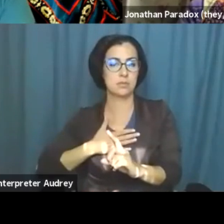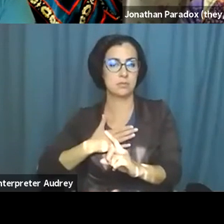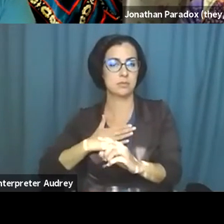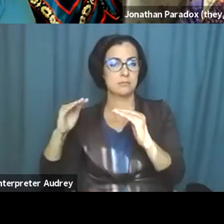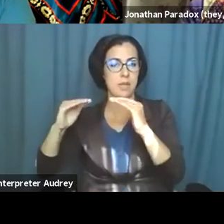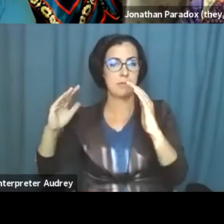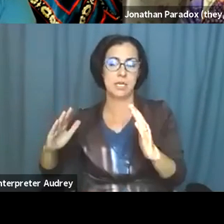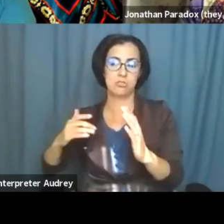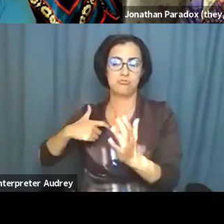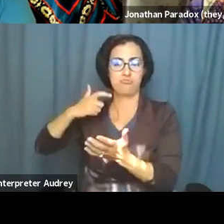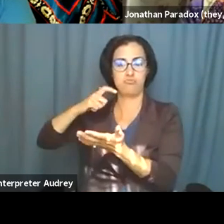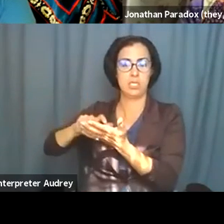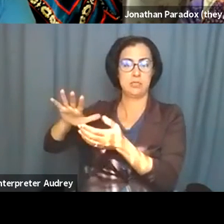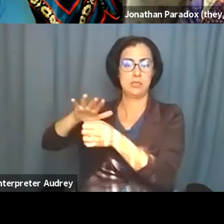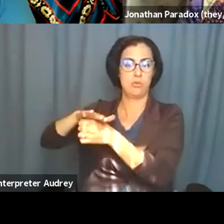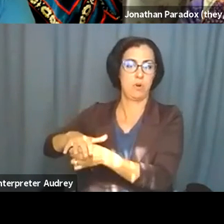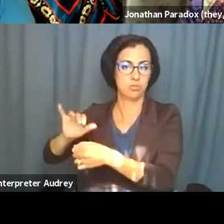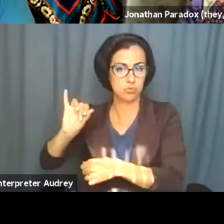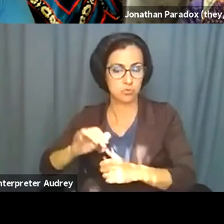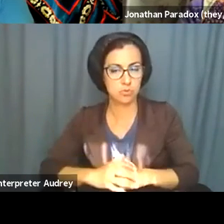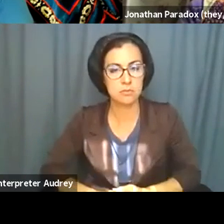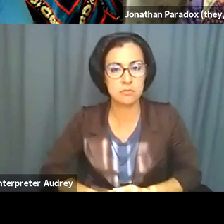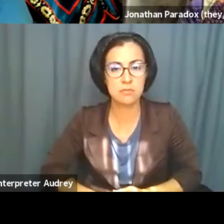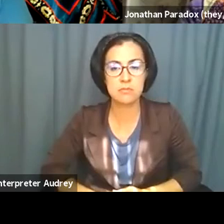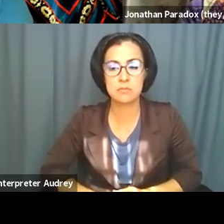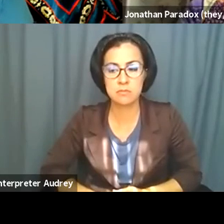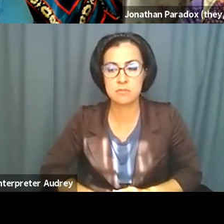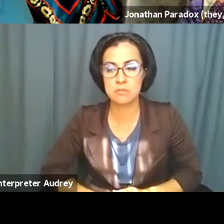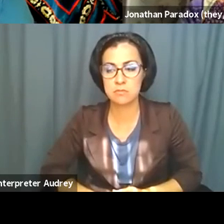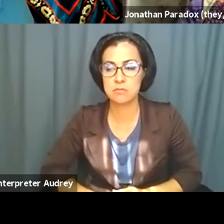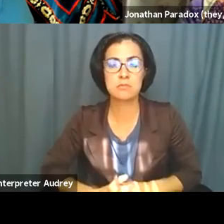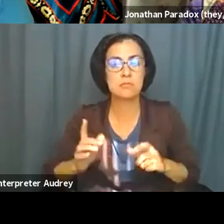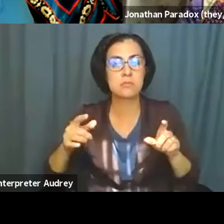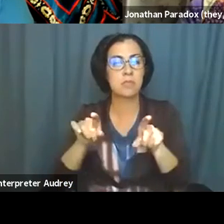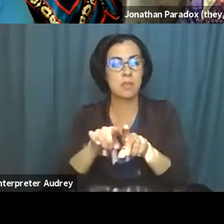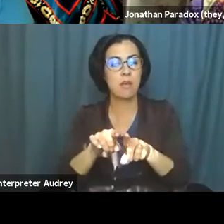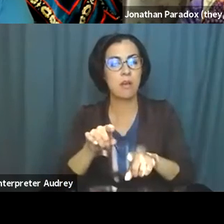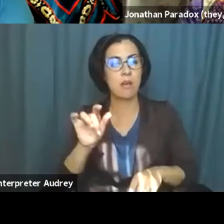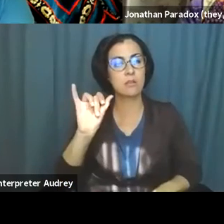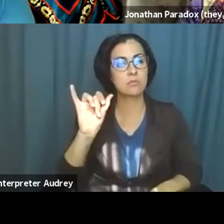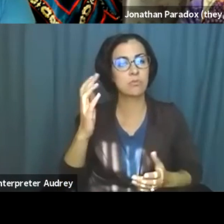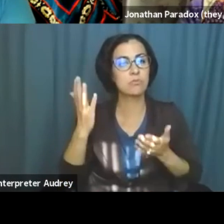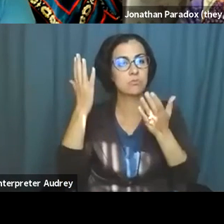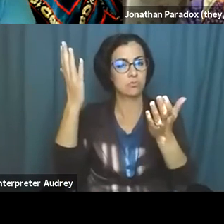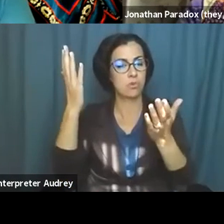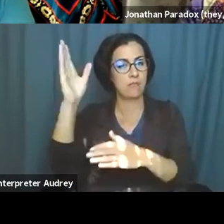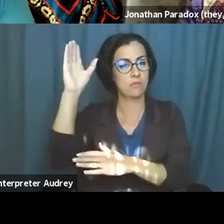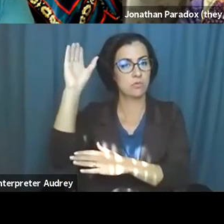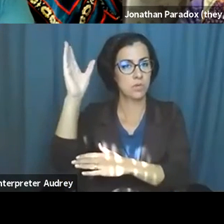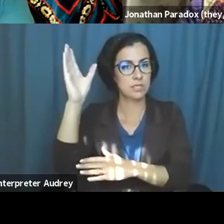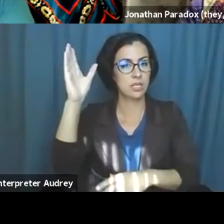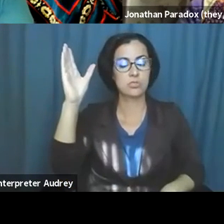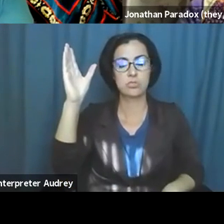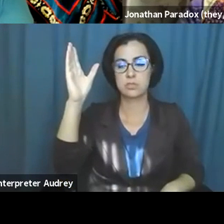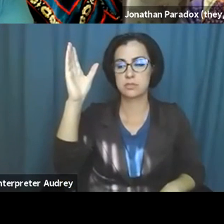witnessed, um, and also to, um, offer presentations, um,